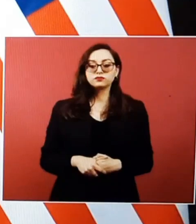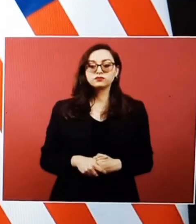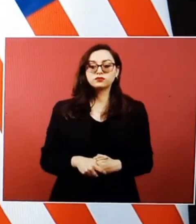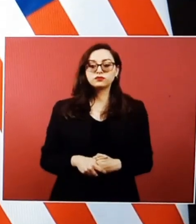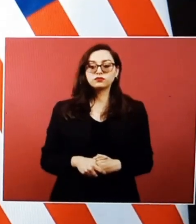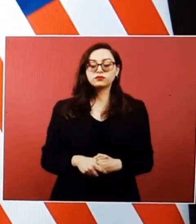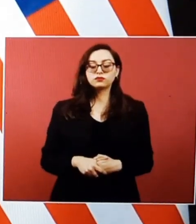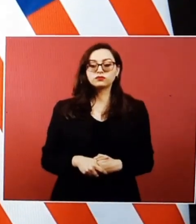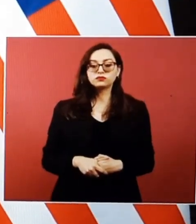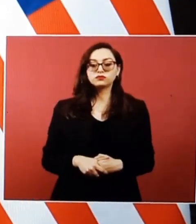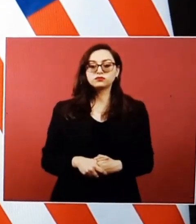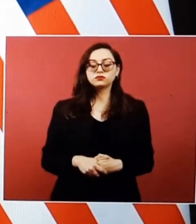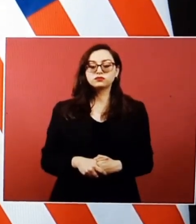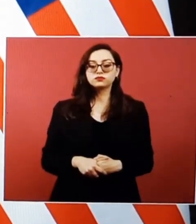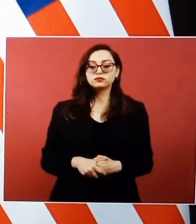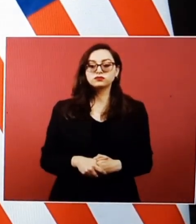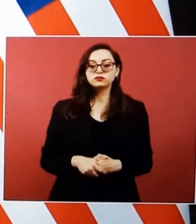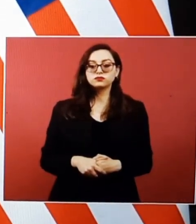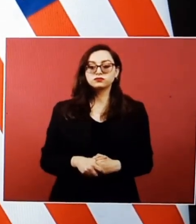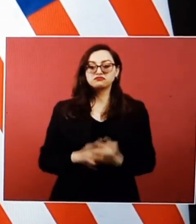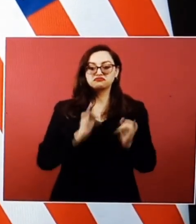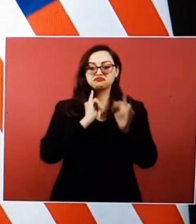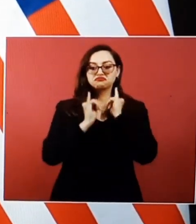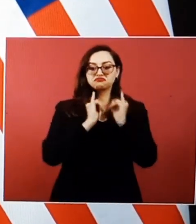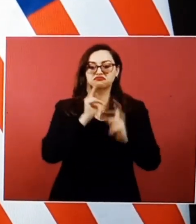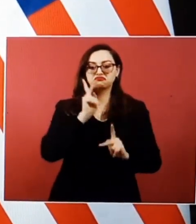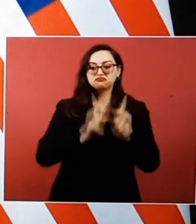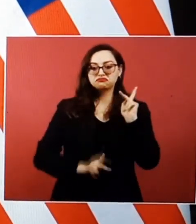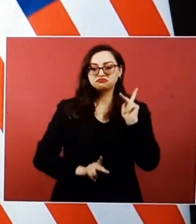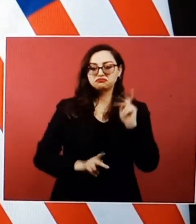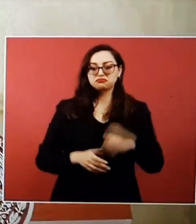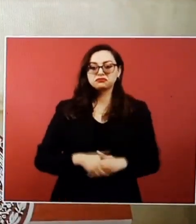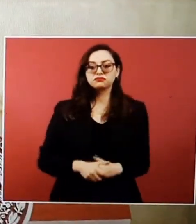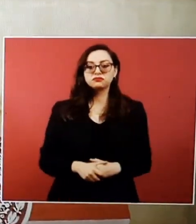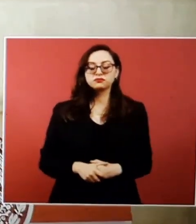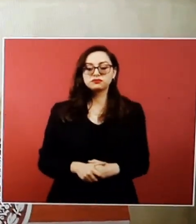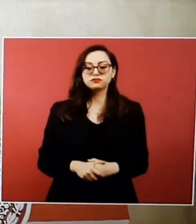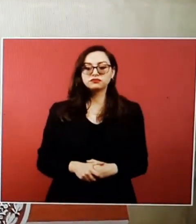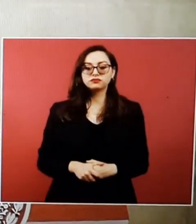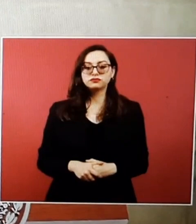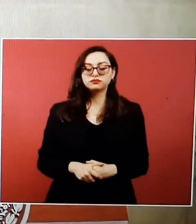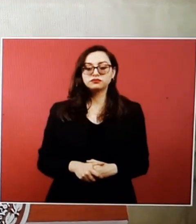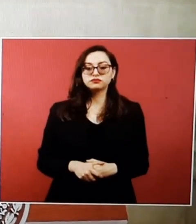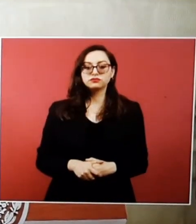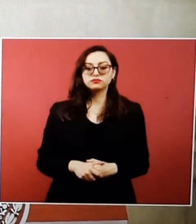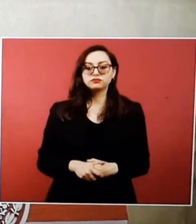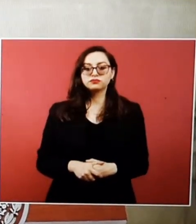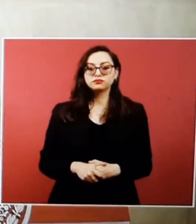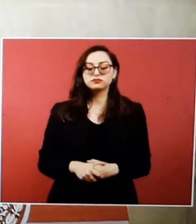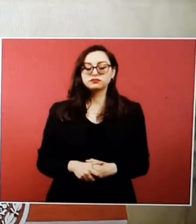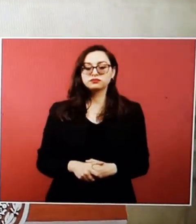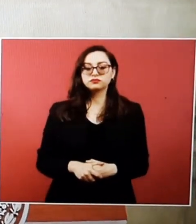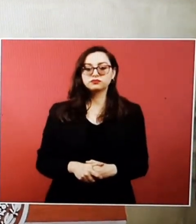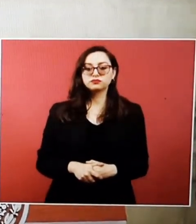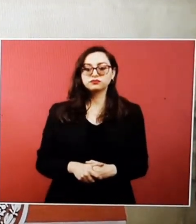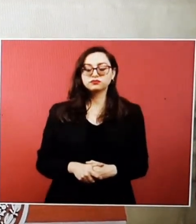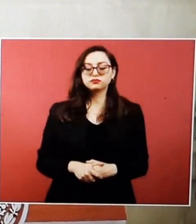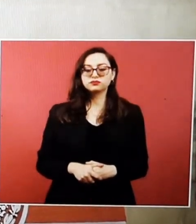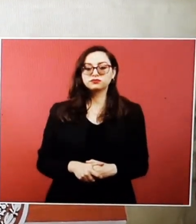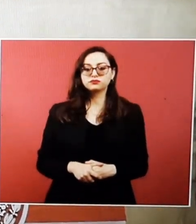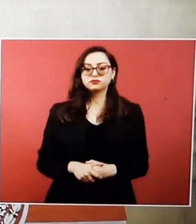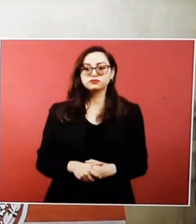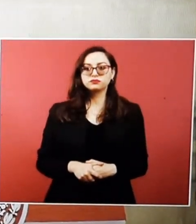unlawfully cross the border between our countries. On my way here, I stopped in El Paso, Texas,